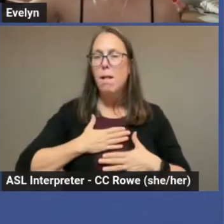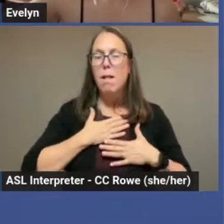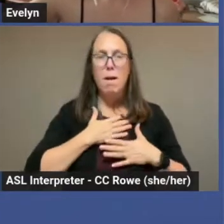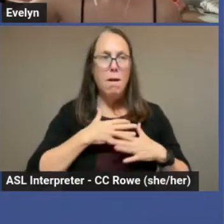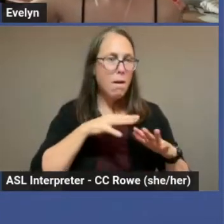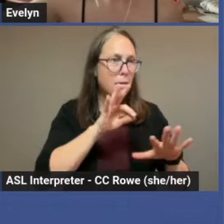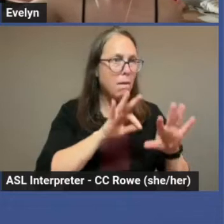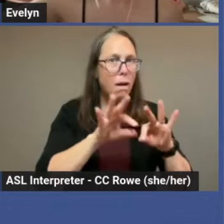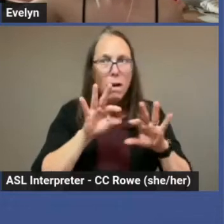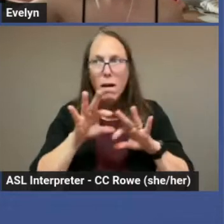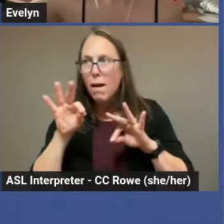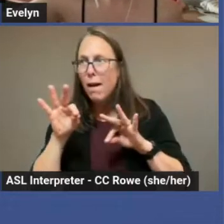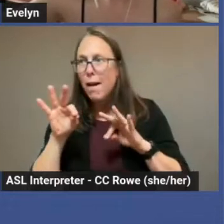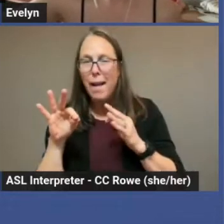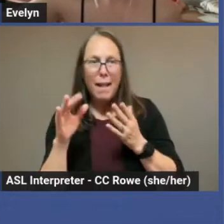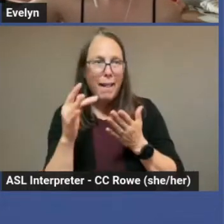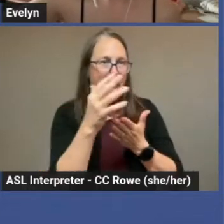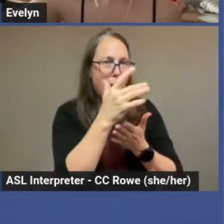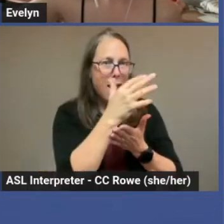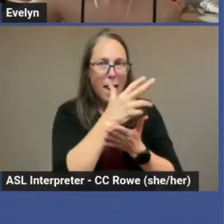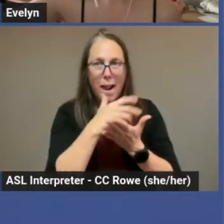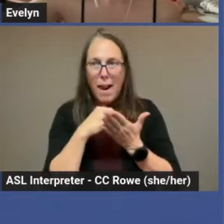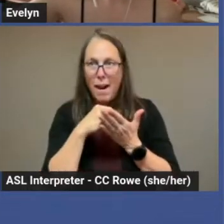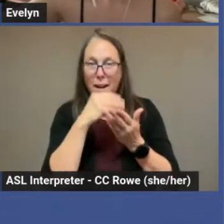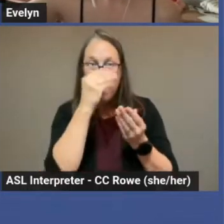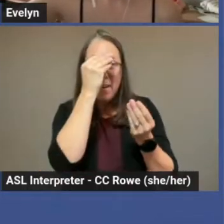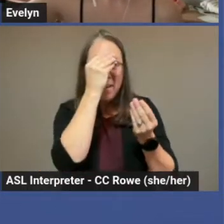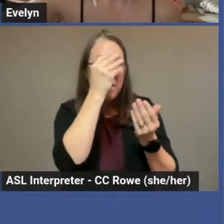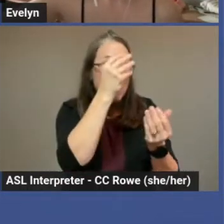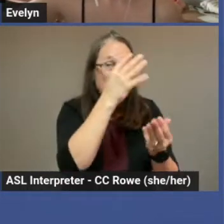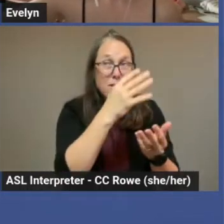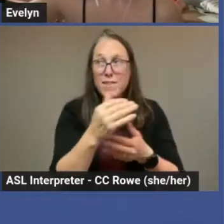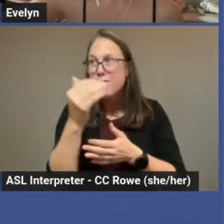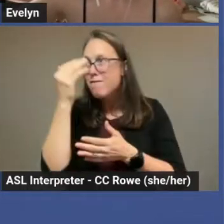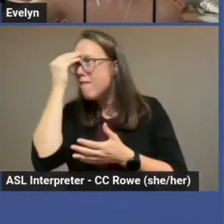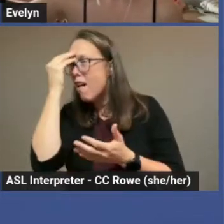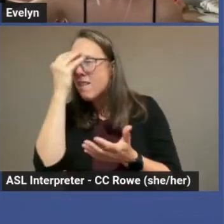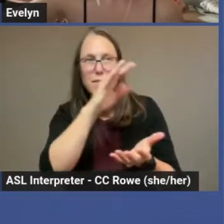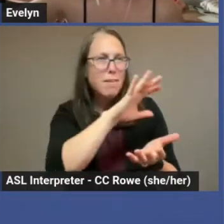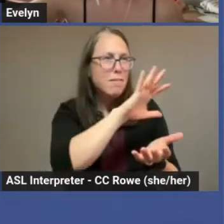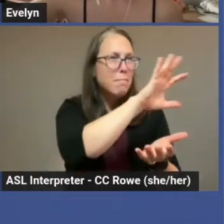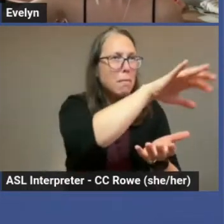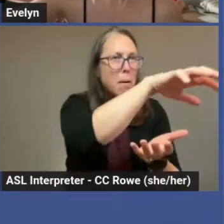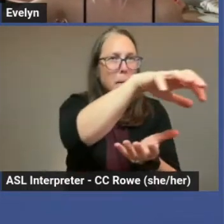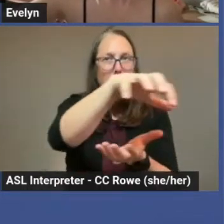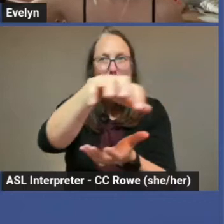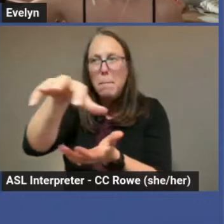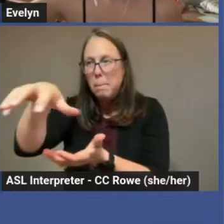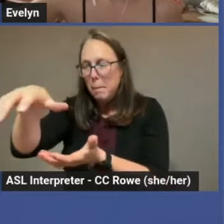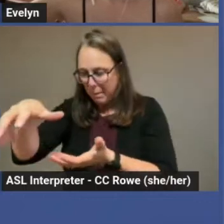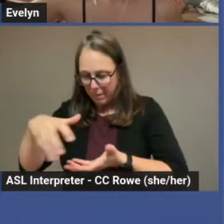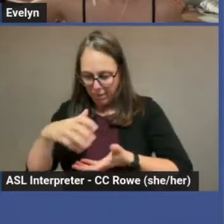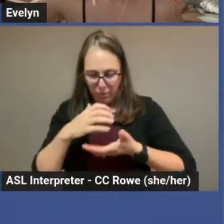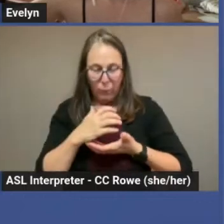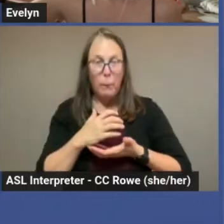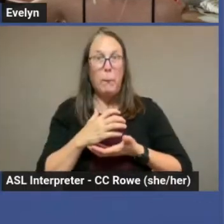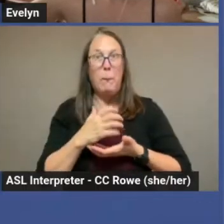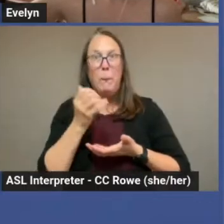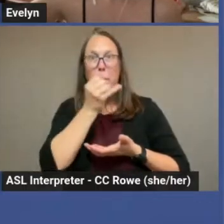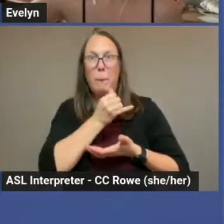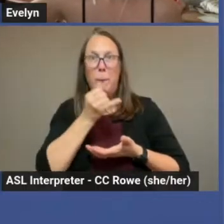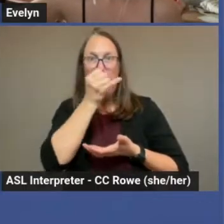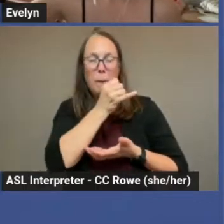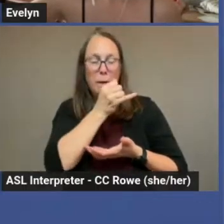all kinds of information and knowledge. And I realize that this is a skill that can